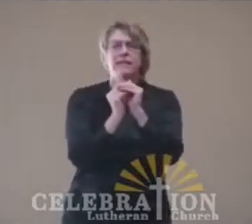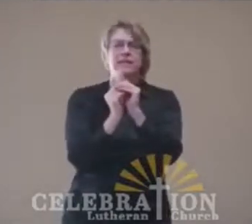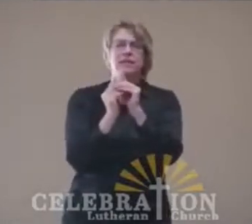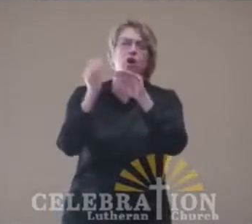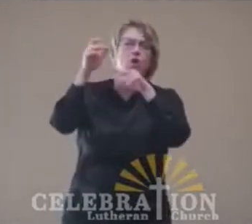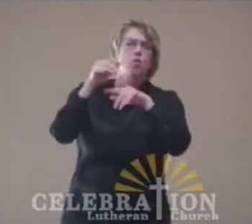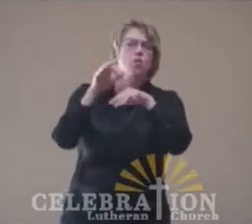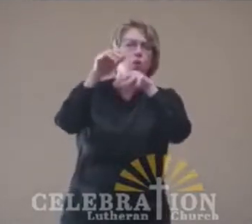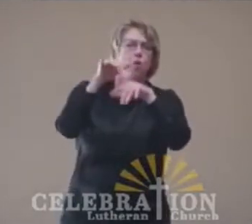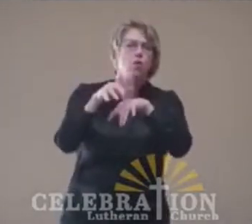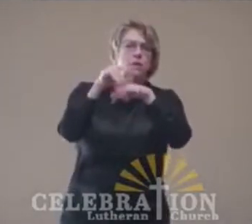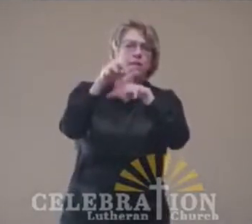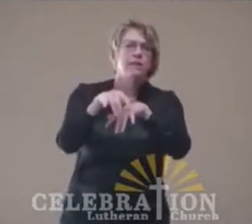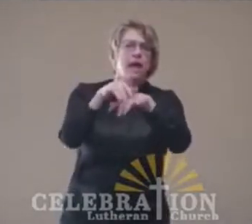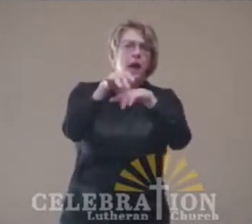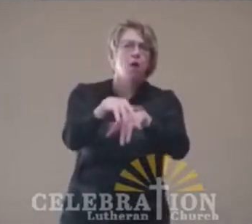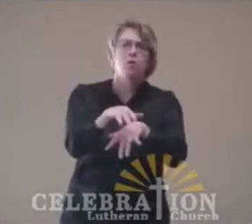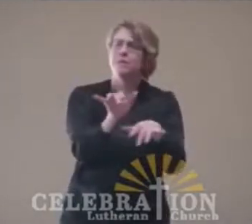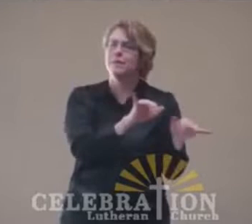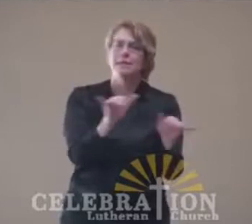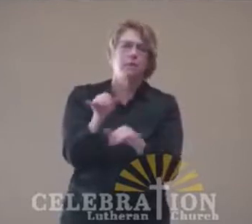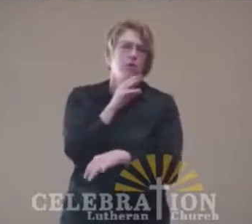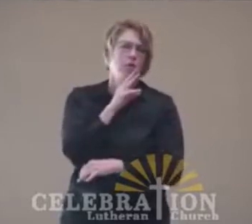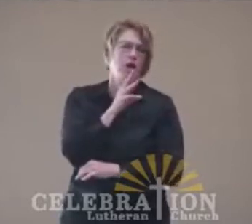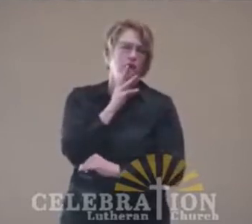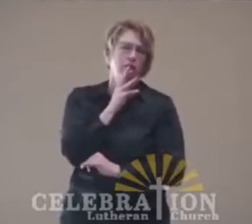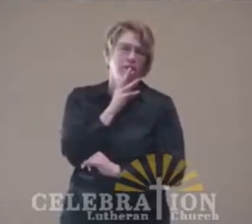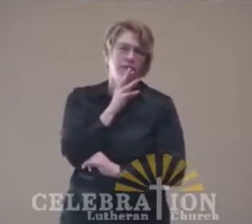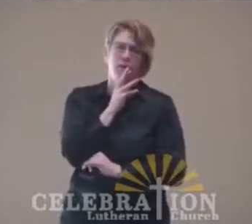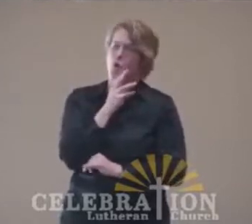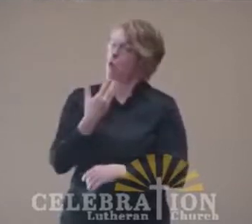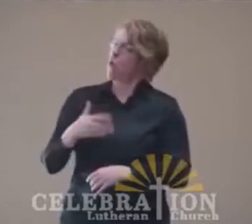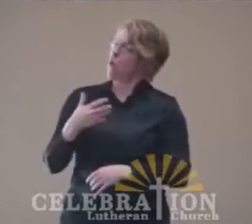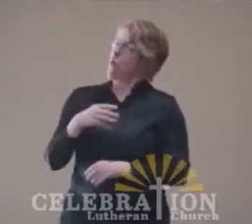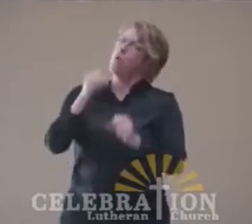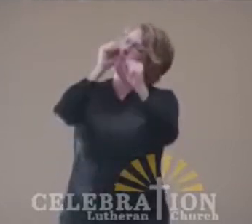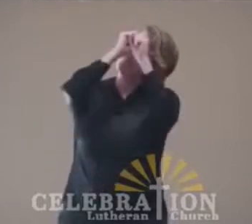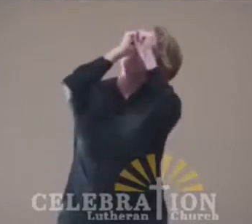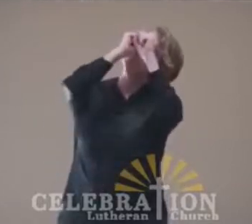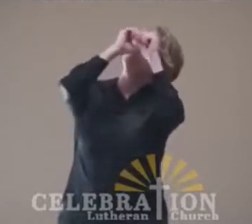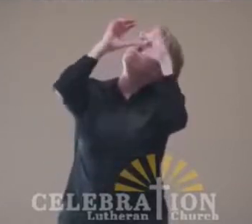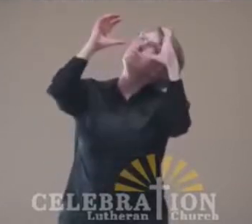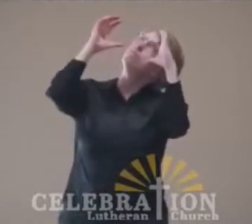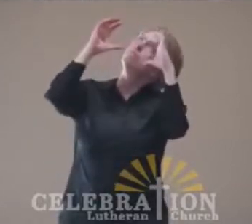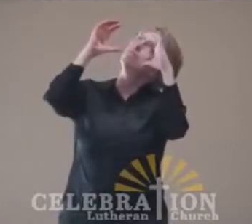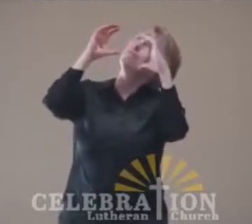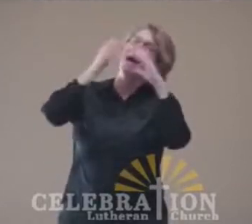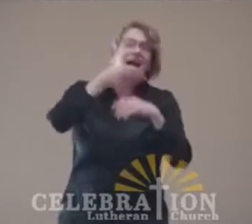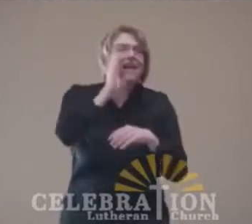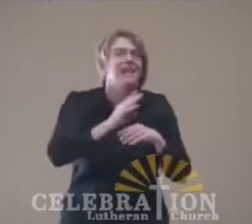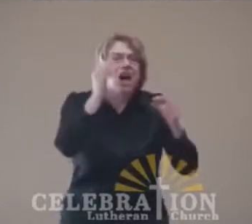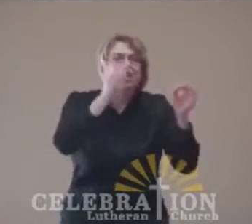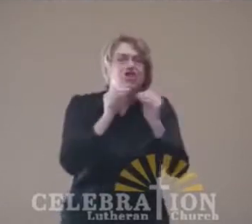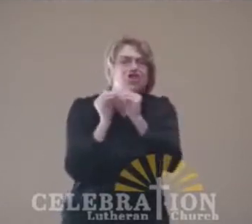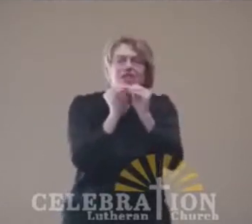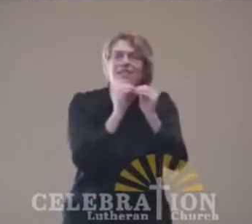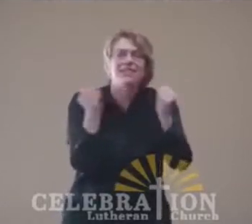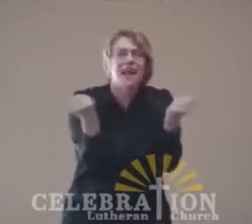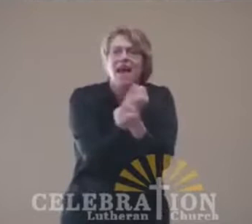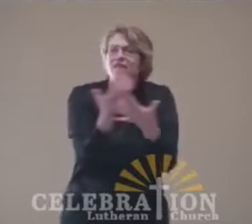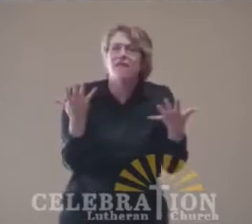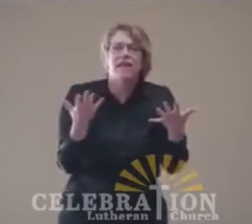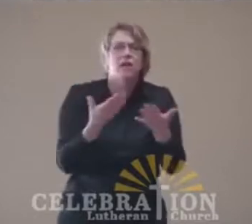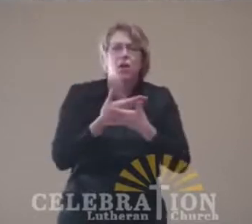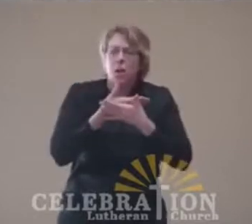like a mighty stream. This is a powerful image of God's justice drowning out everything